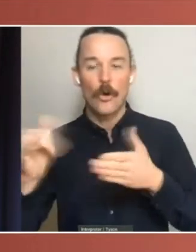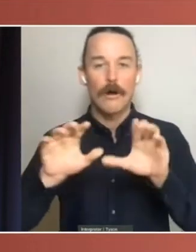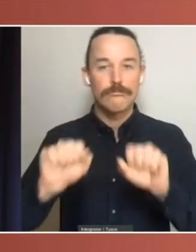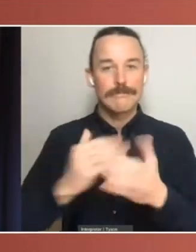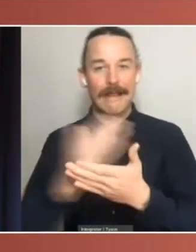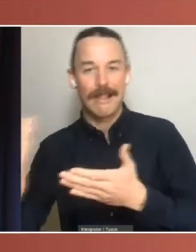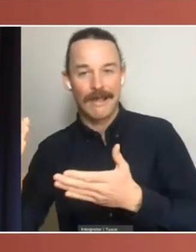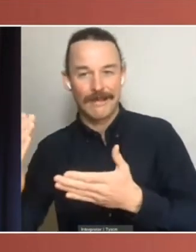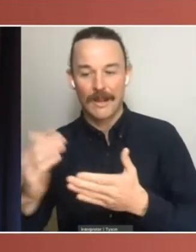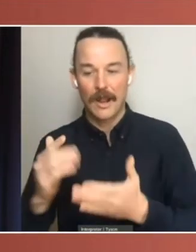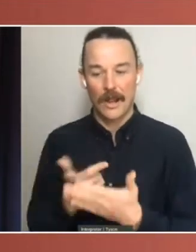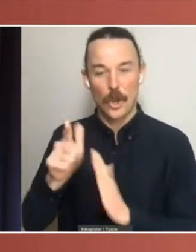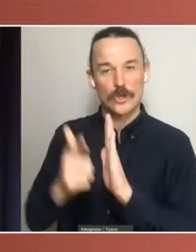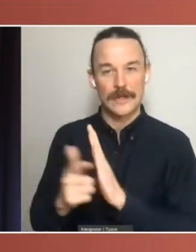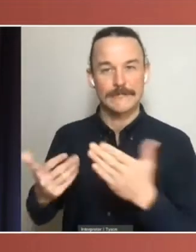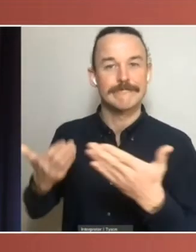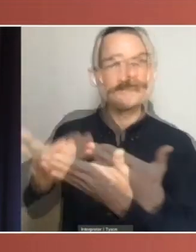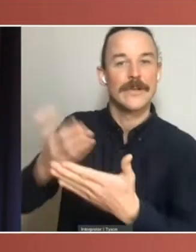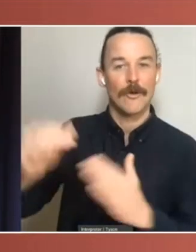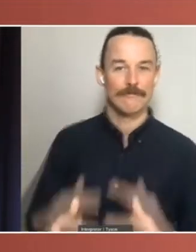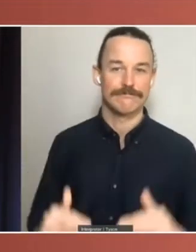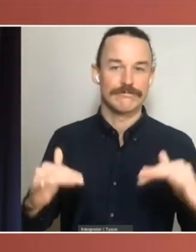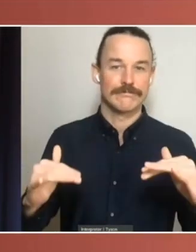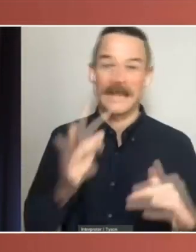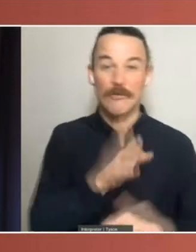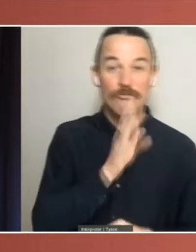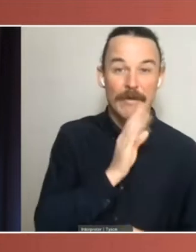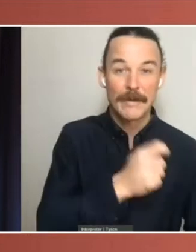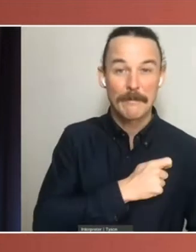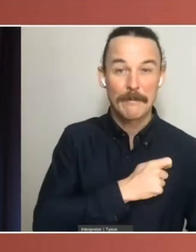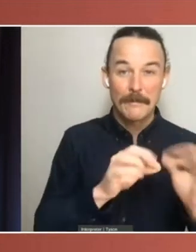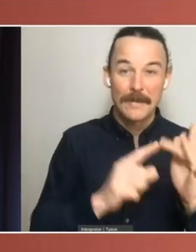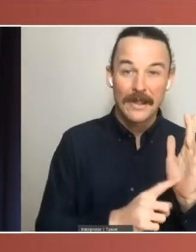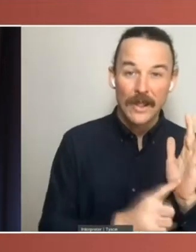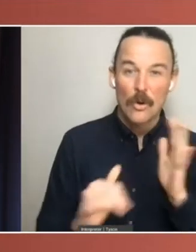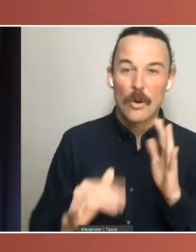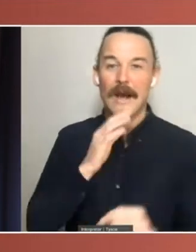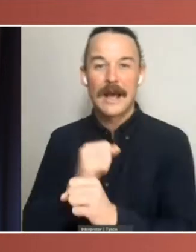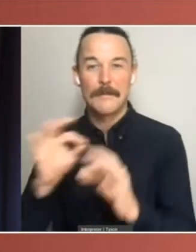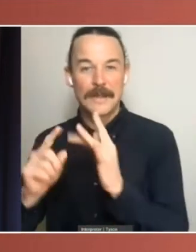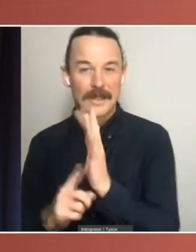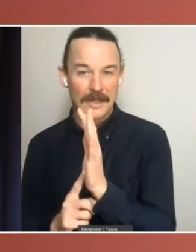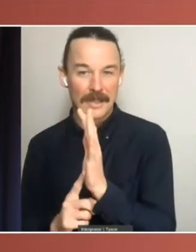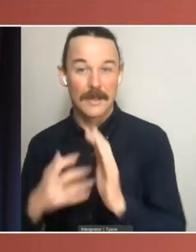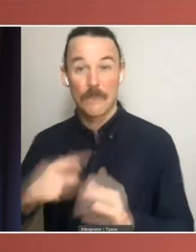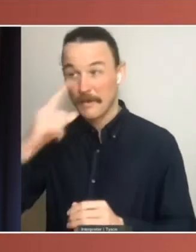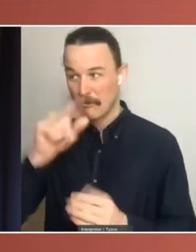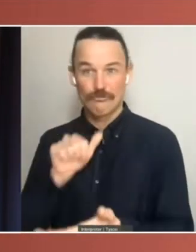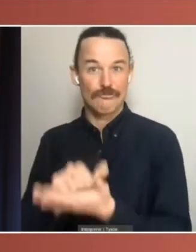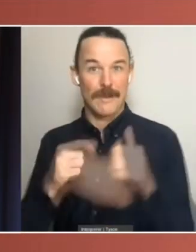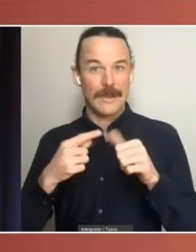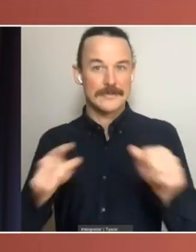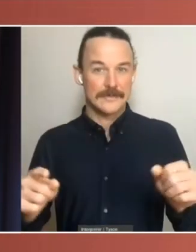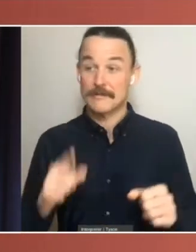whether it is a private members bill or a government bill. More answered correctly, more incorrectly that the Senate can propose